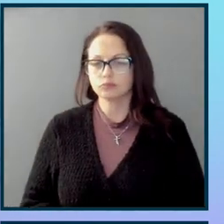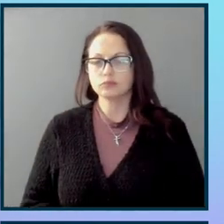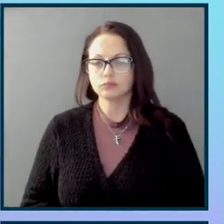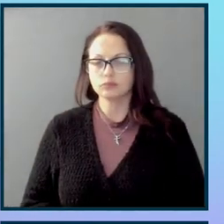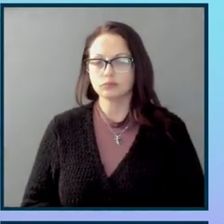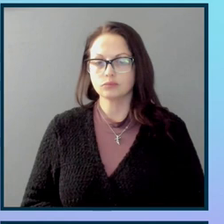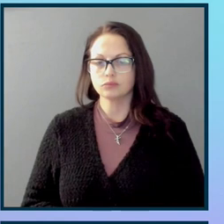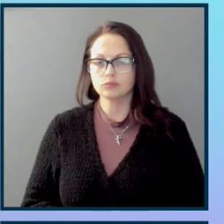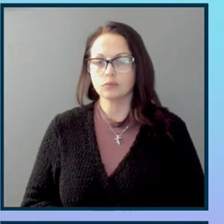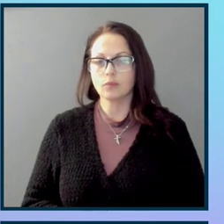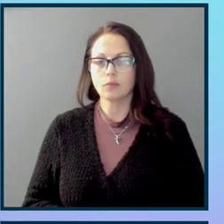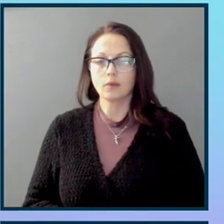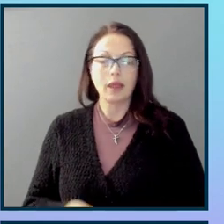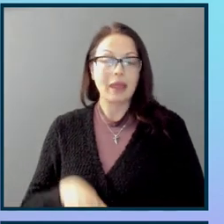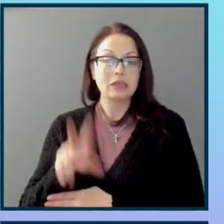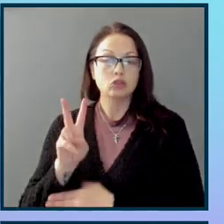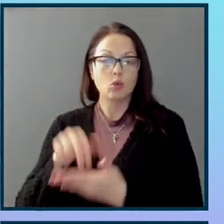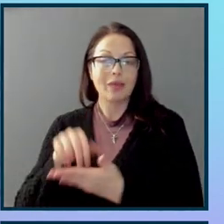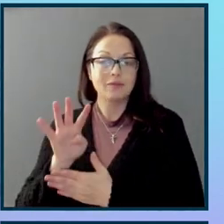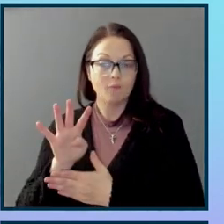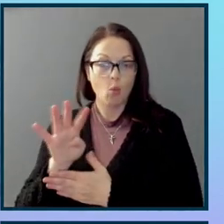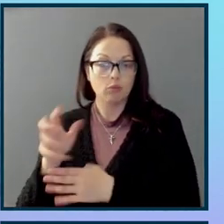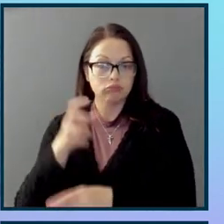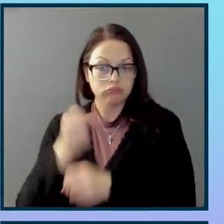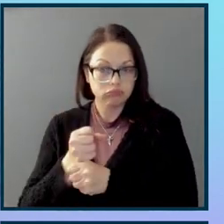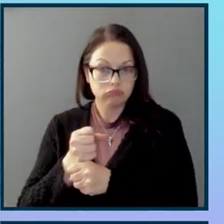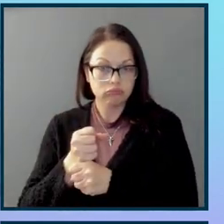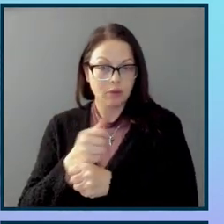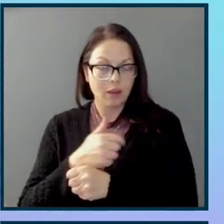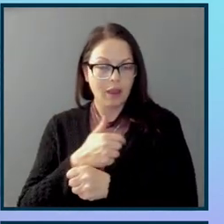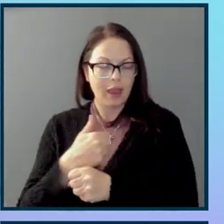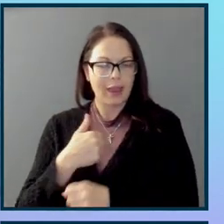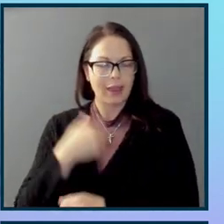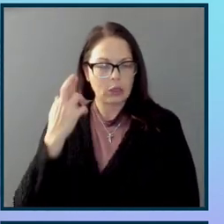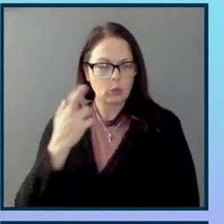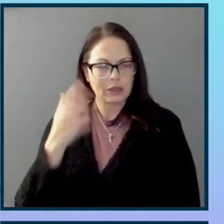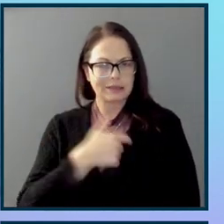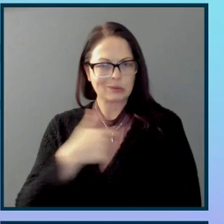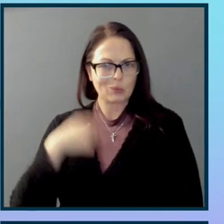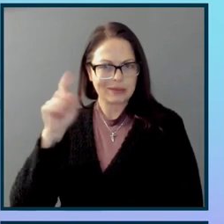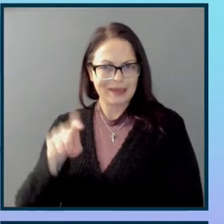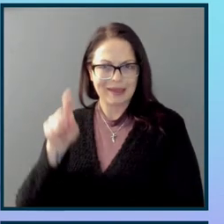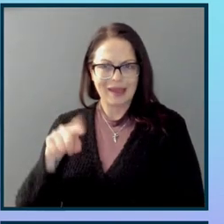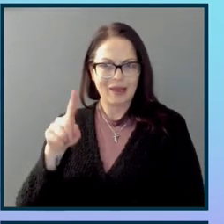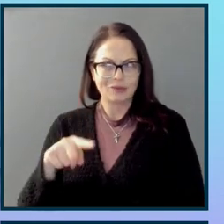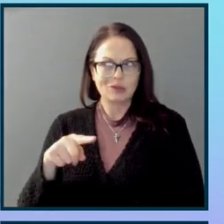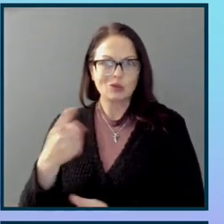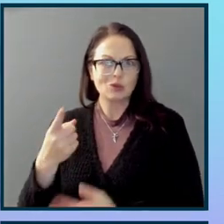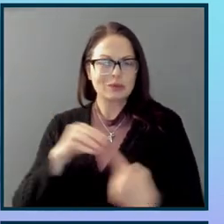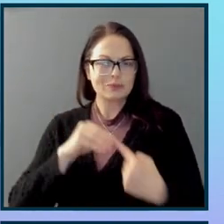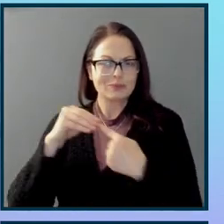In 2004, I realized that, you know what, we have to be able to do this at scale, especially with the federal government